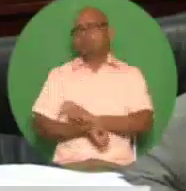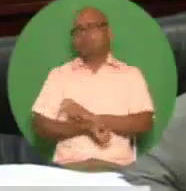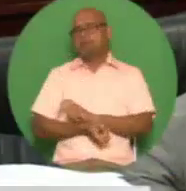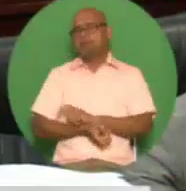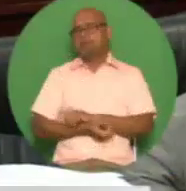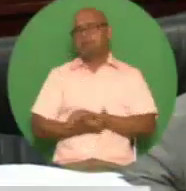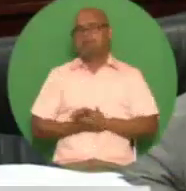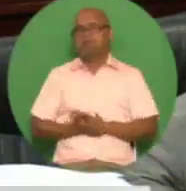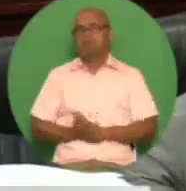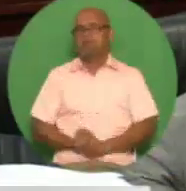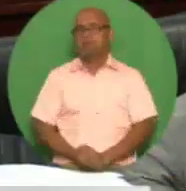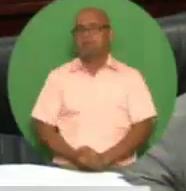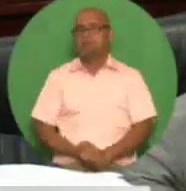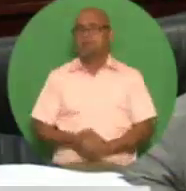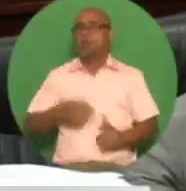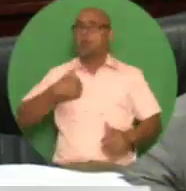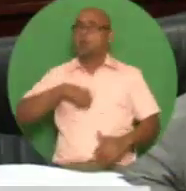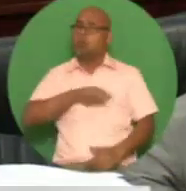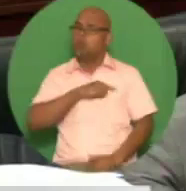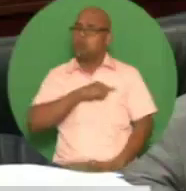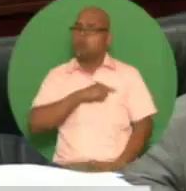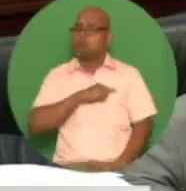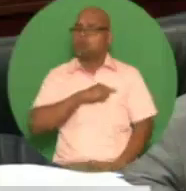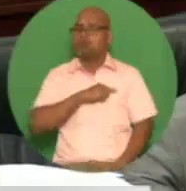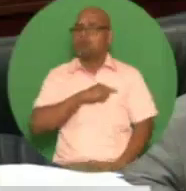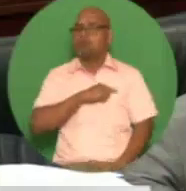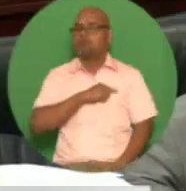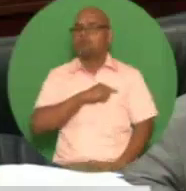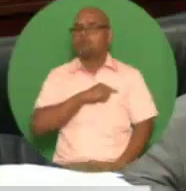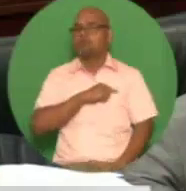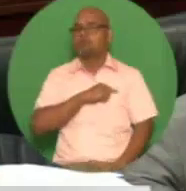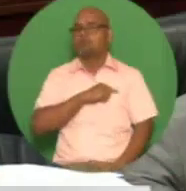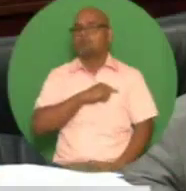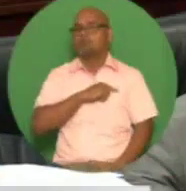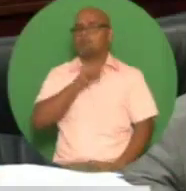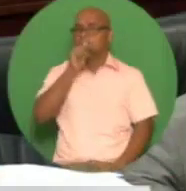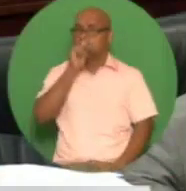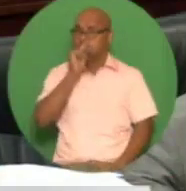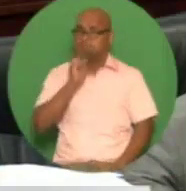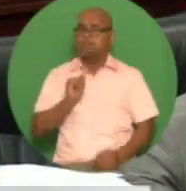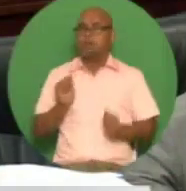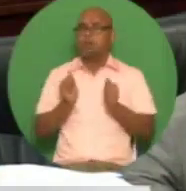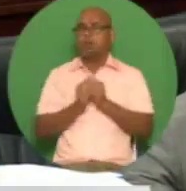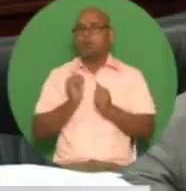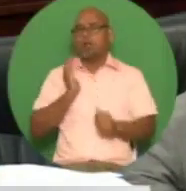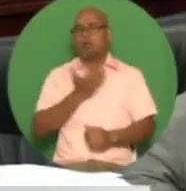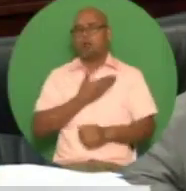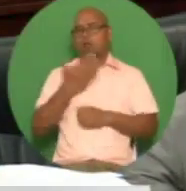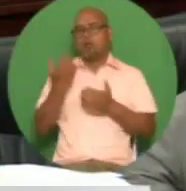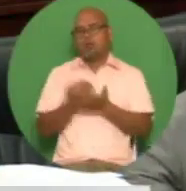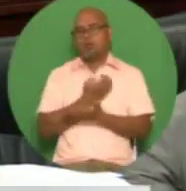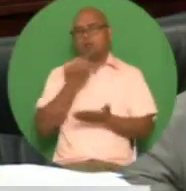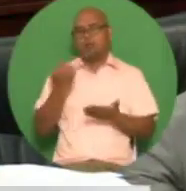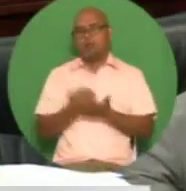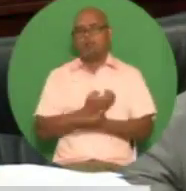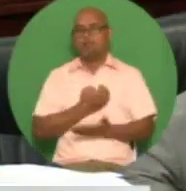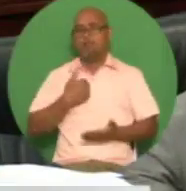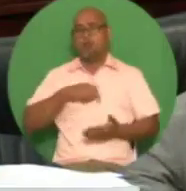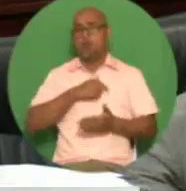preserving the tolerance of our society and the stability of the economy which have always been in the best interest of this multi